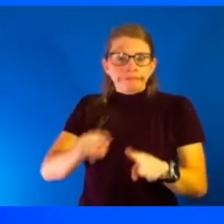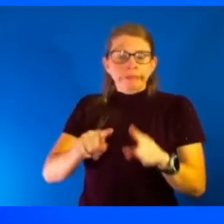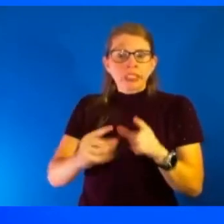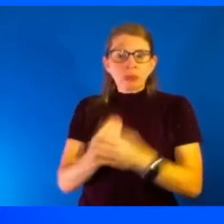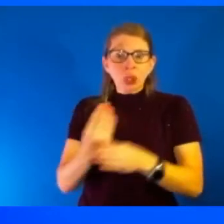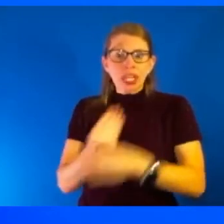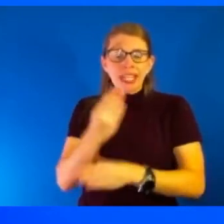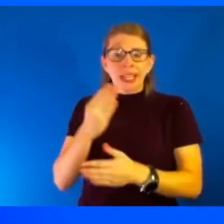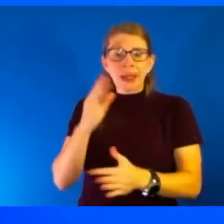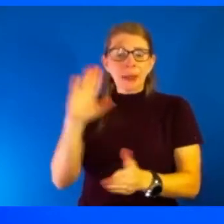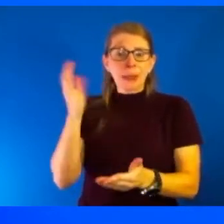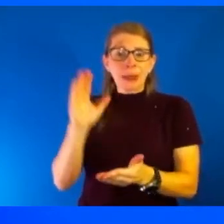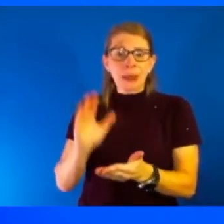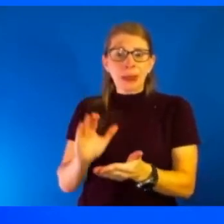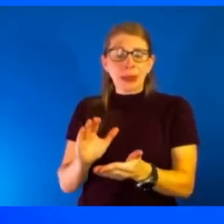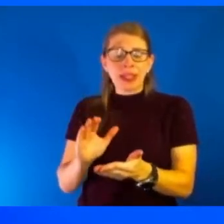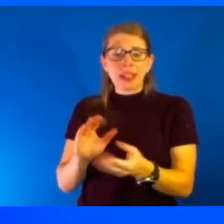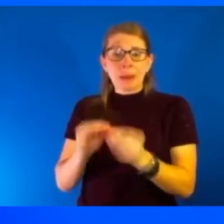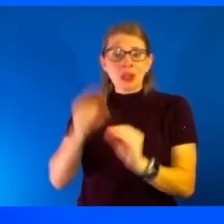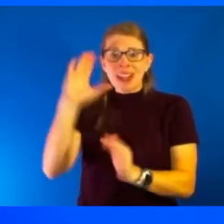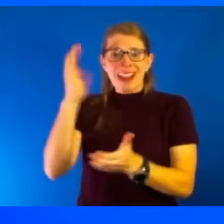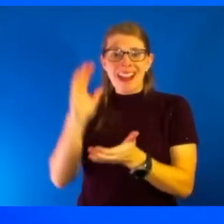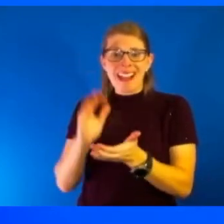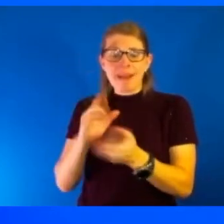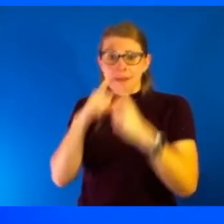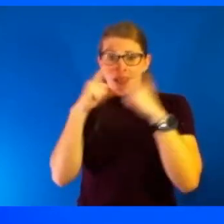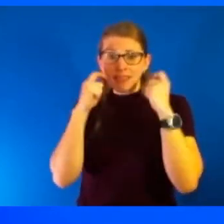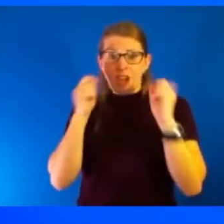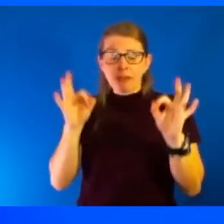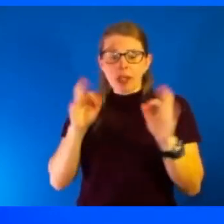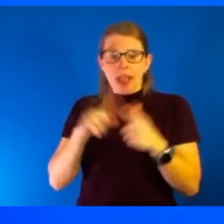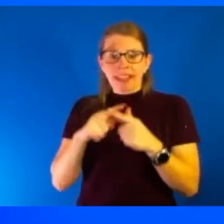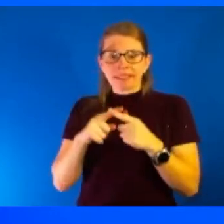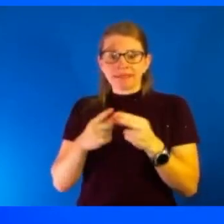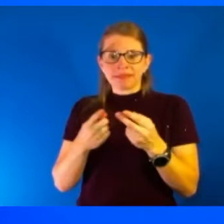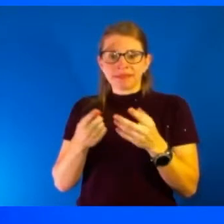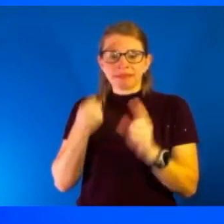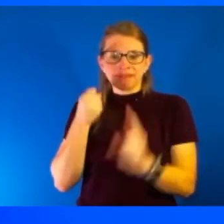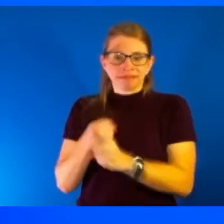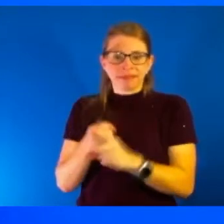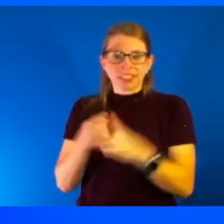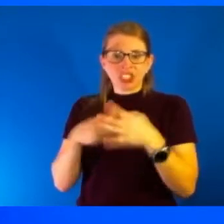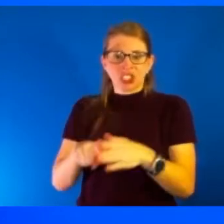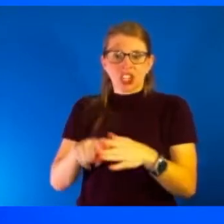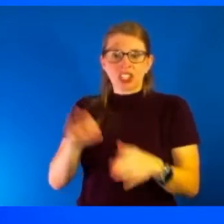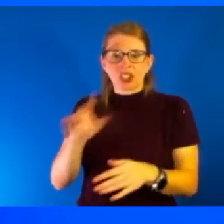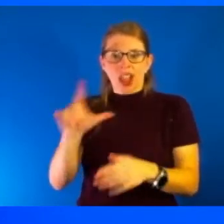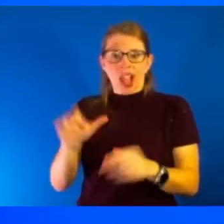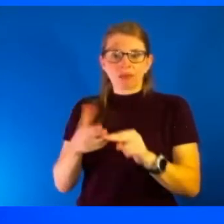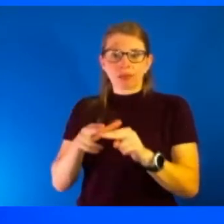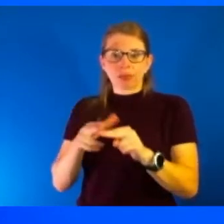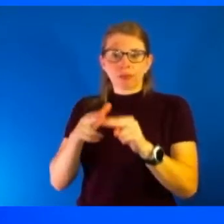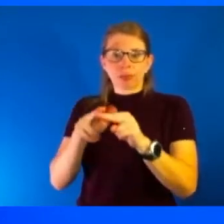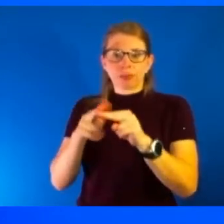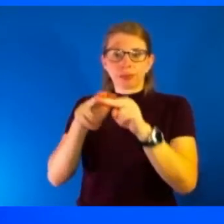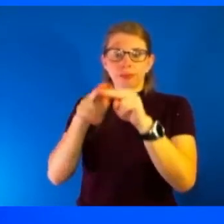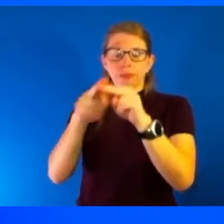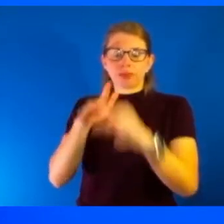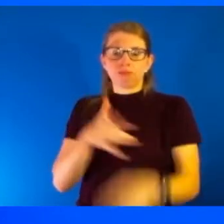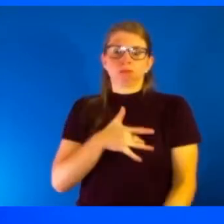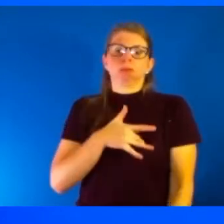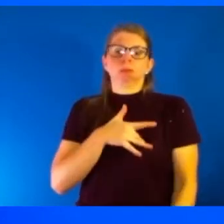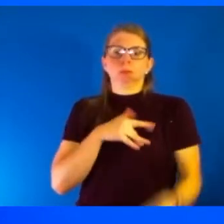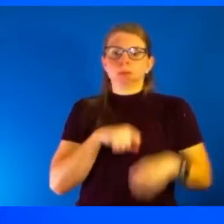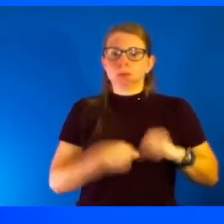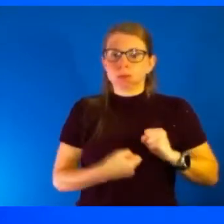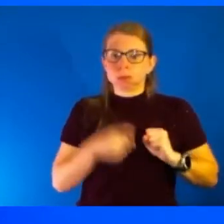masks came off. And then we started seeing that steady climb starting in July. That was really, really hard to watch. But it's